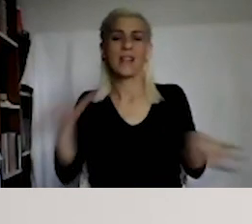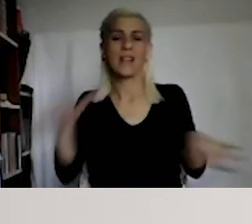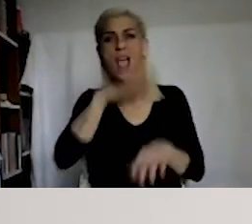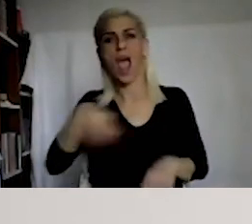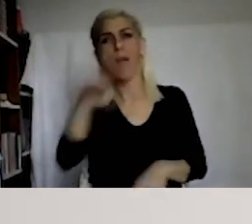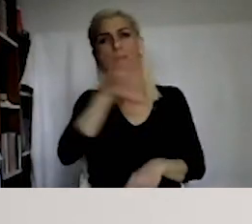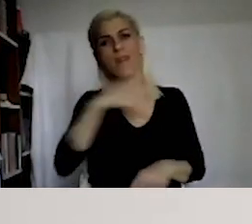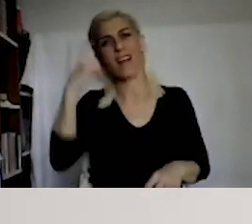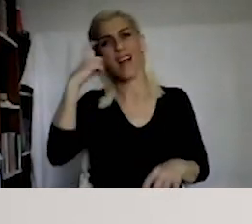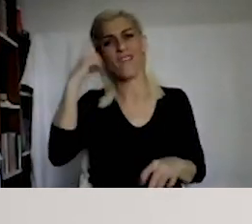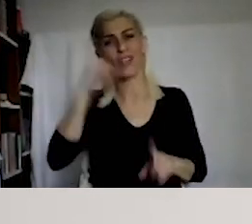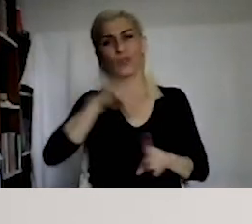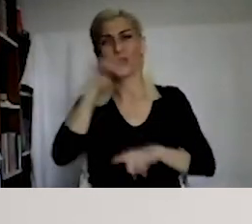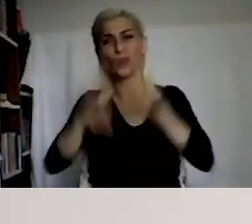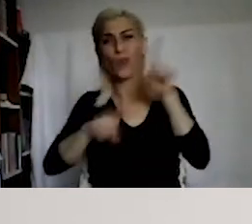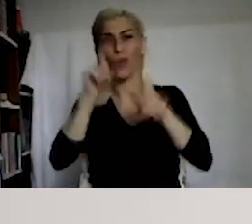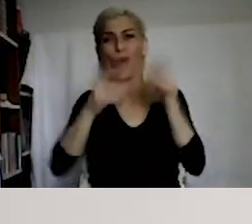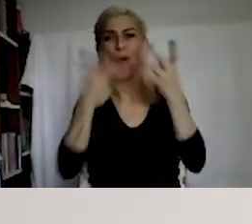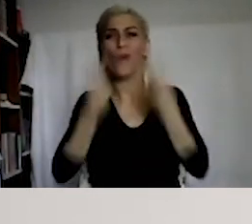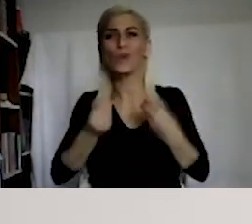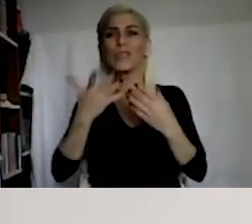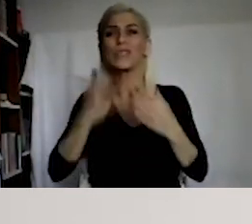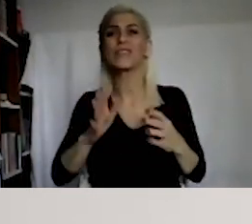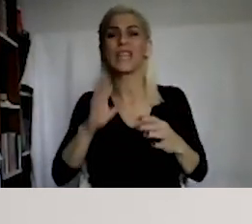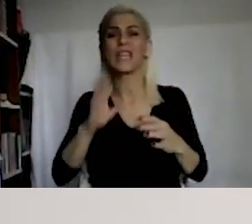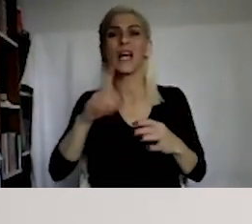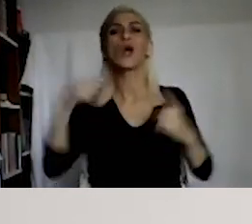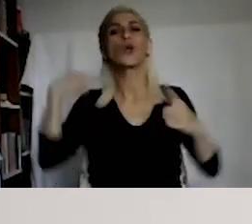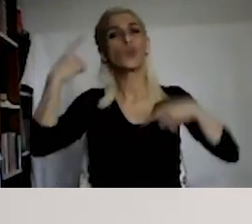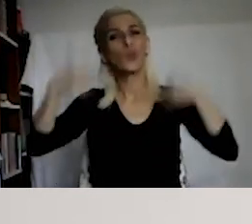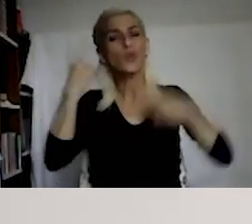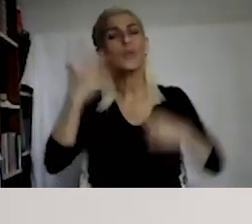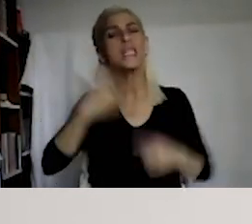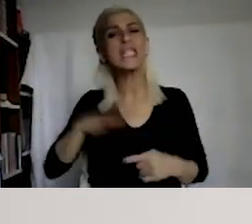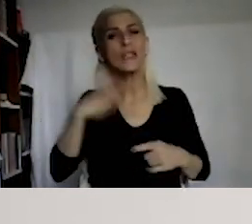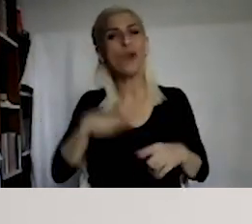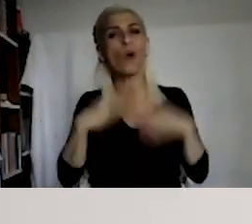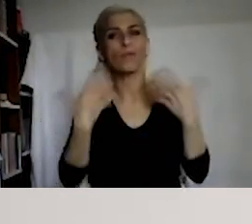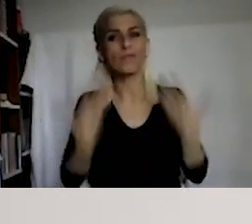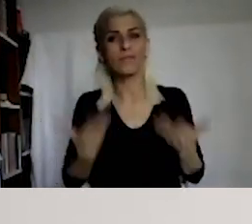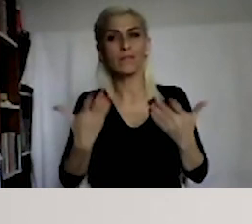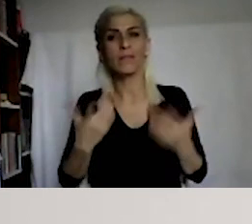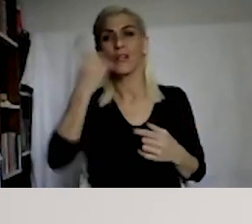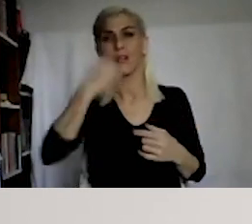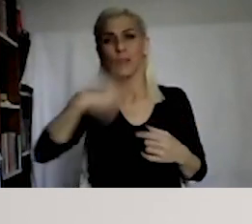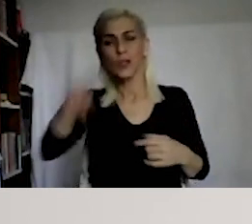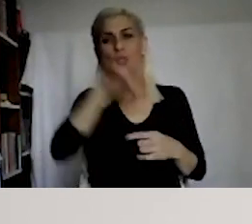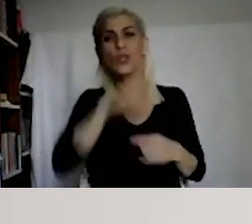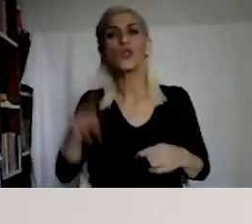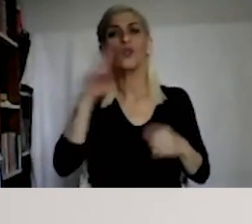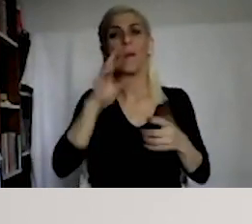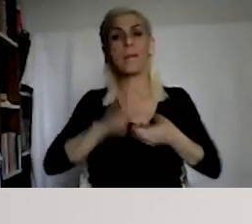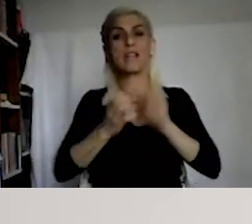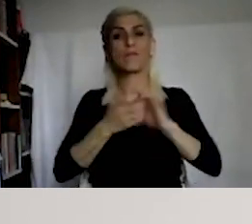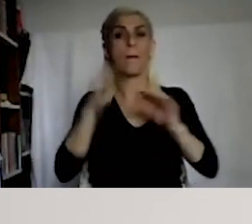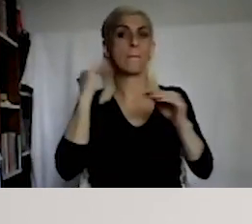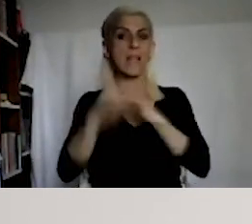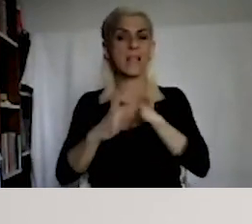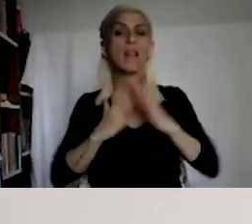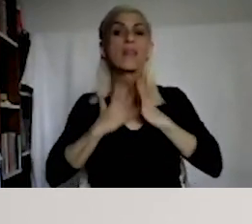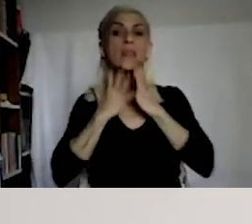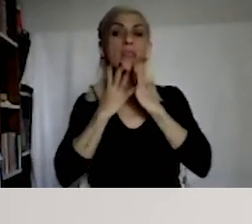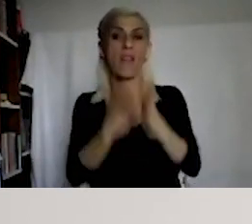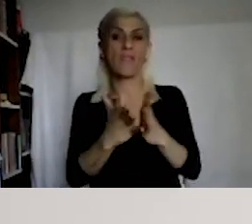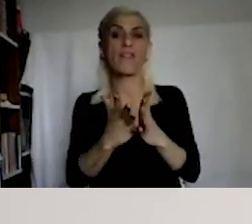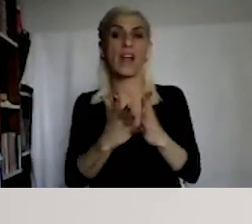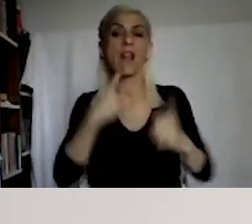idea. Please take a look at this action plan, robot action plan, later on. The UN doesn't